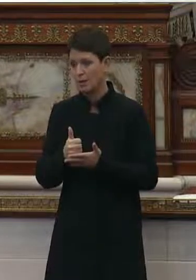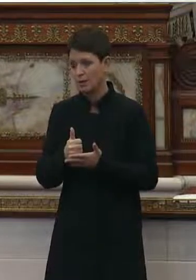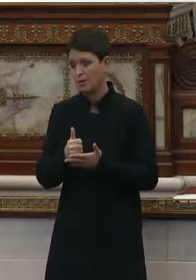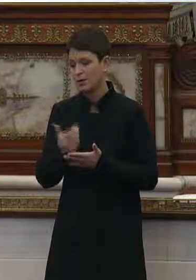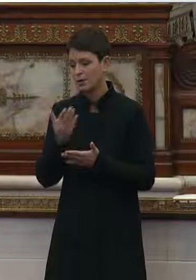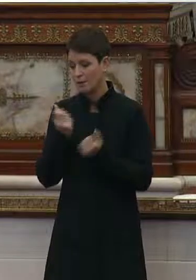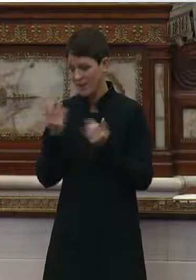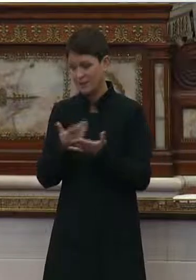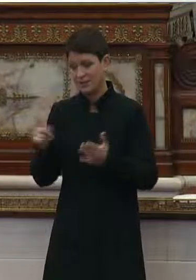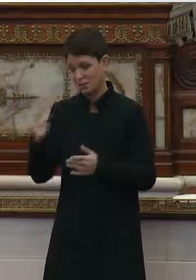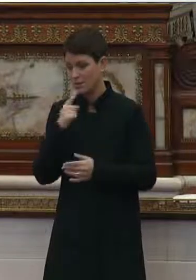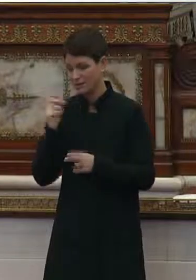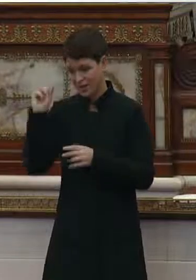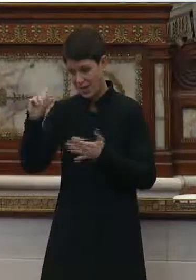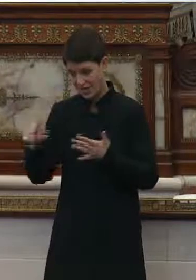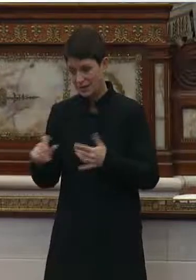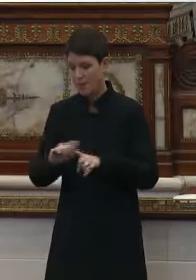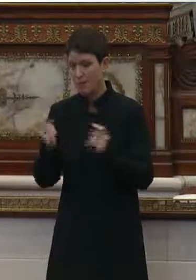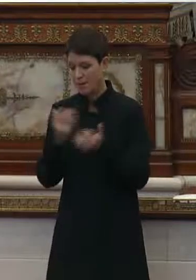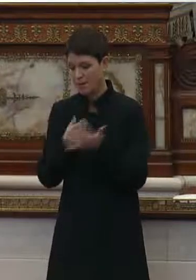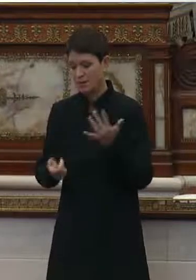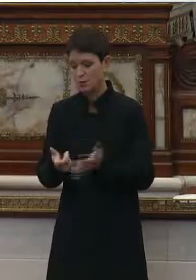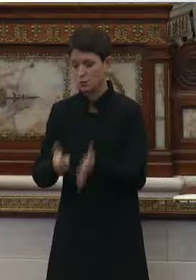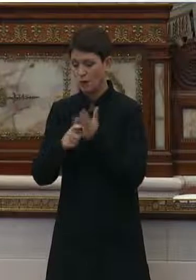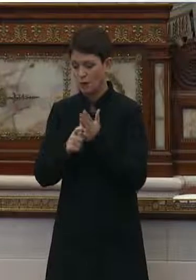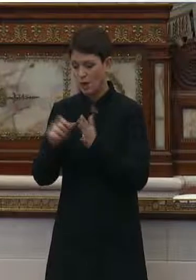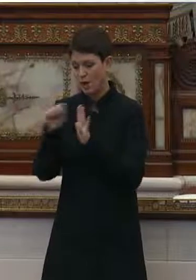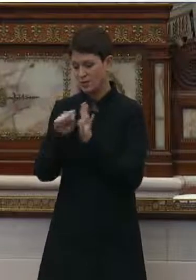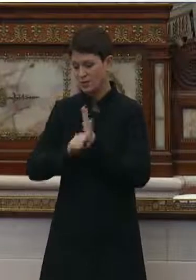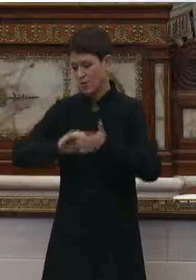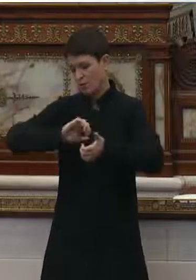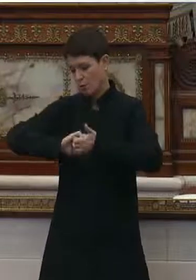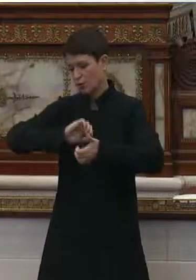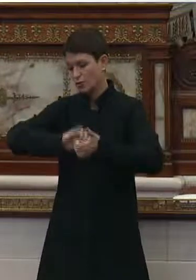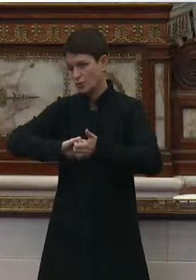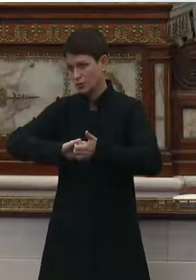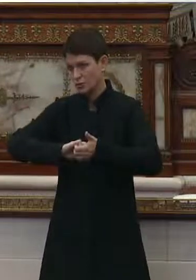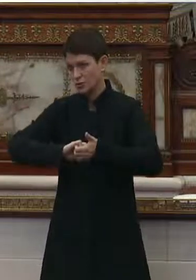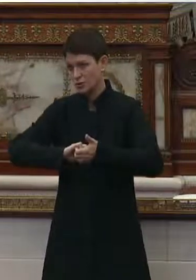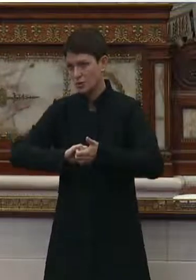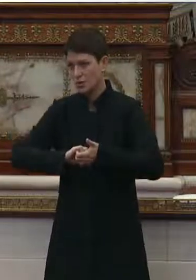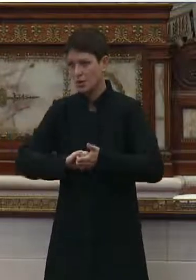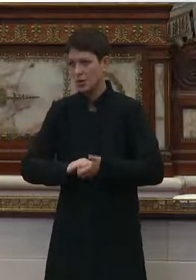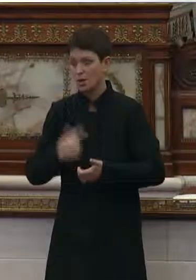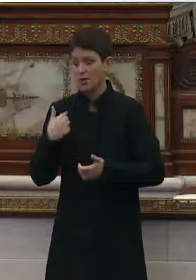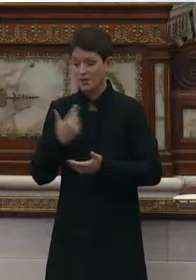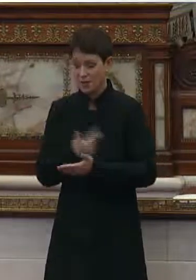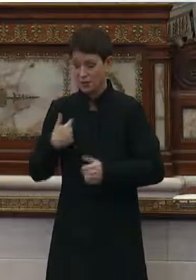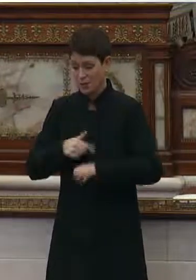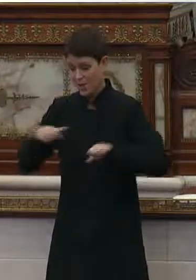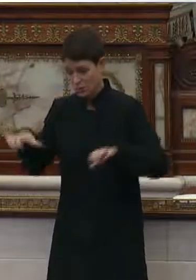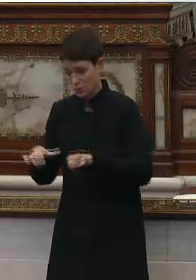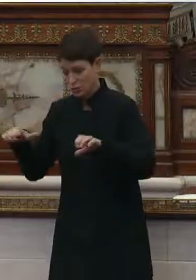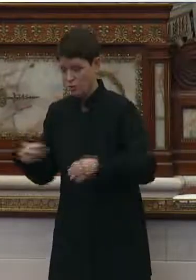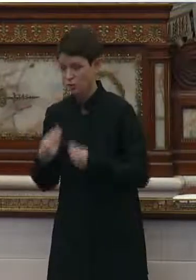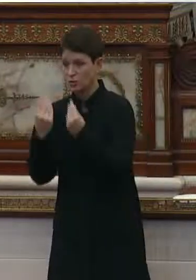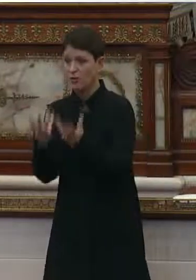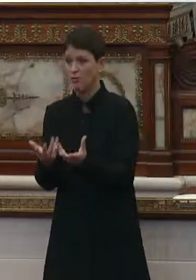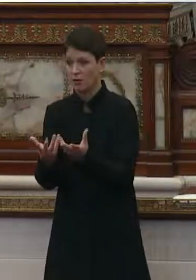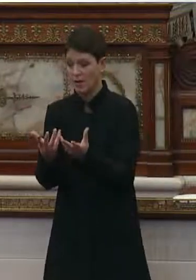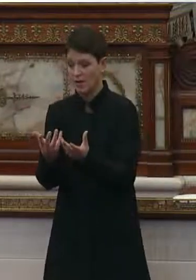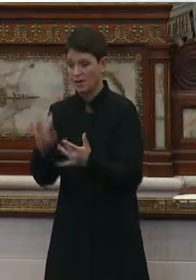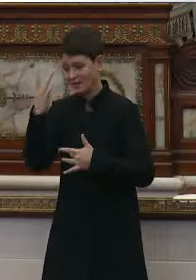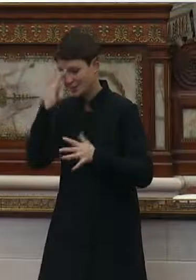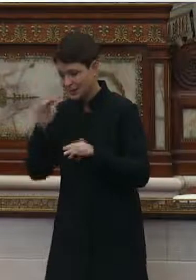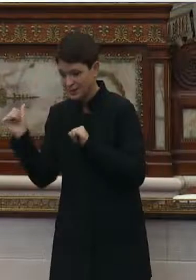the things you said, but a lot of those things will require our state partners. Where we could step up to the plate and provide paid sick